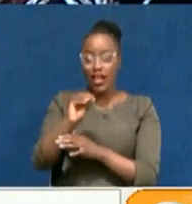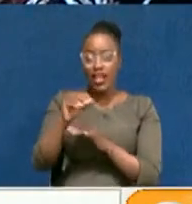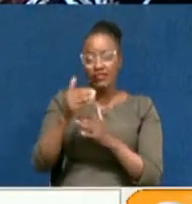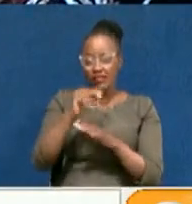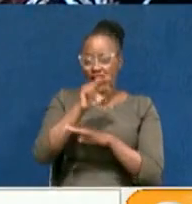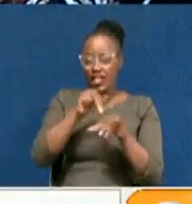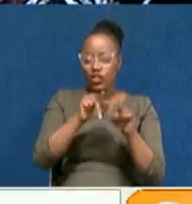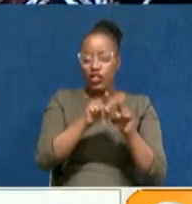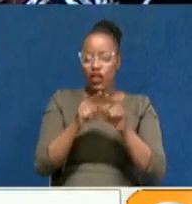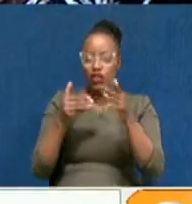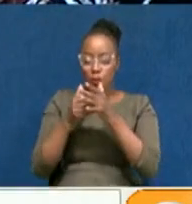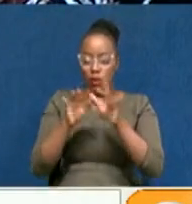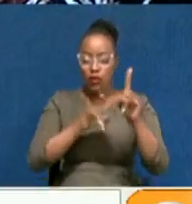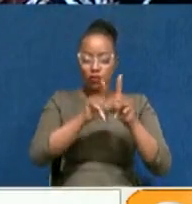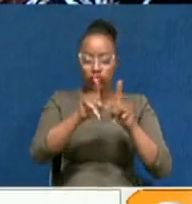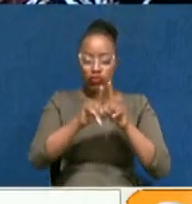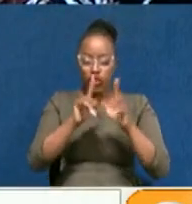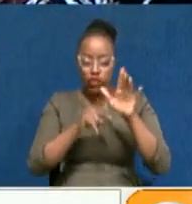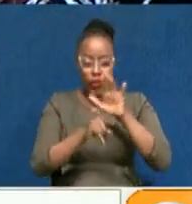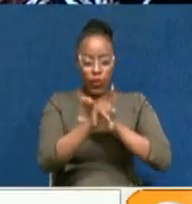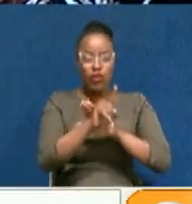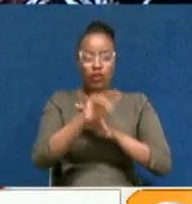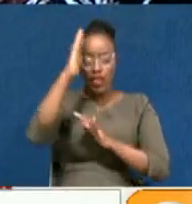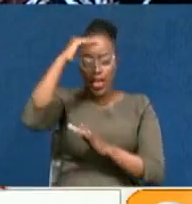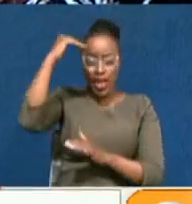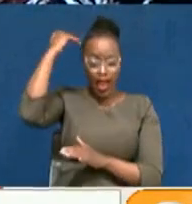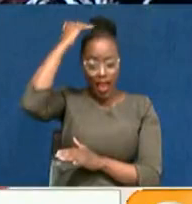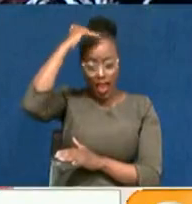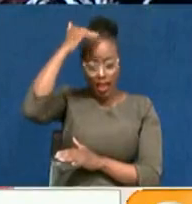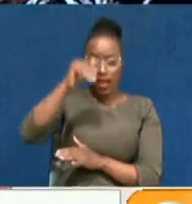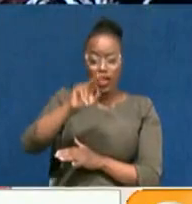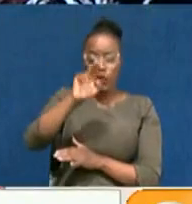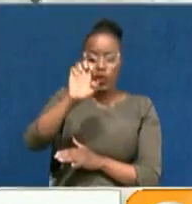stringent travel requirements to enter the United Arab Emirates.